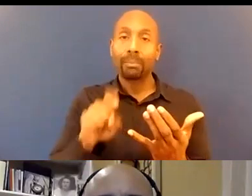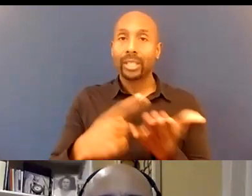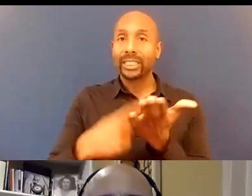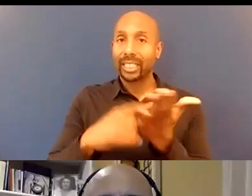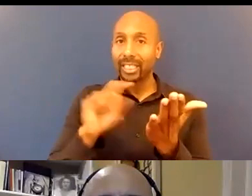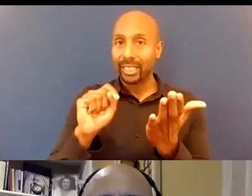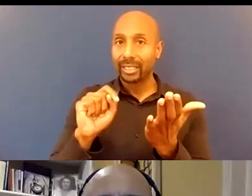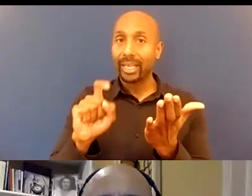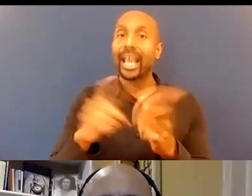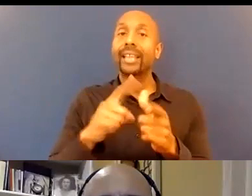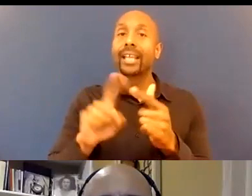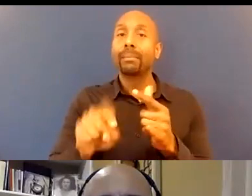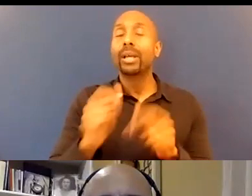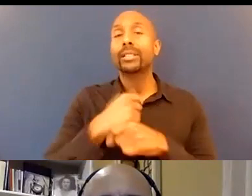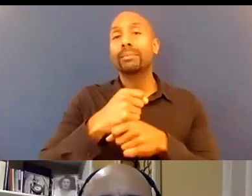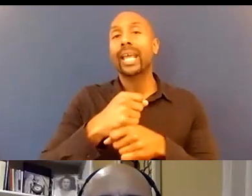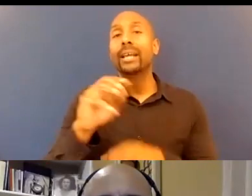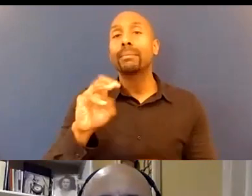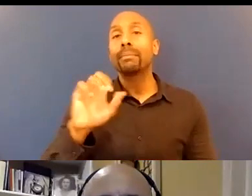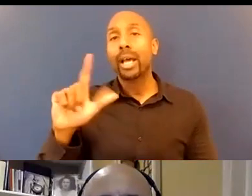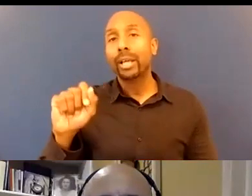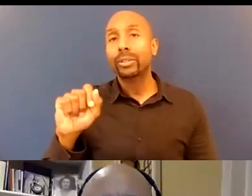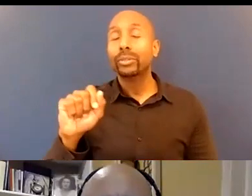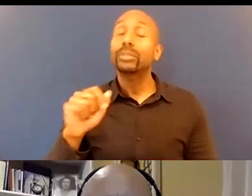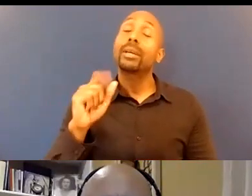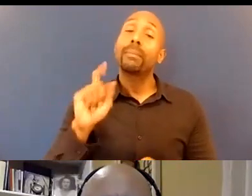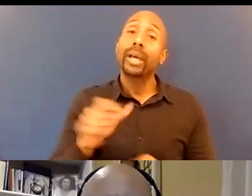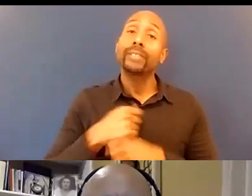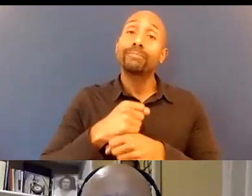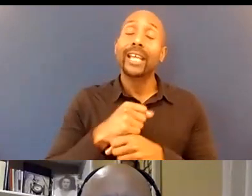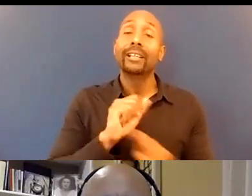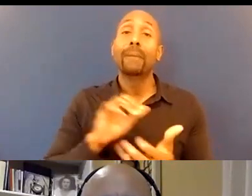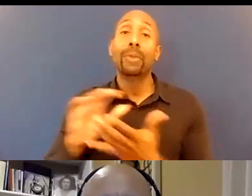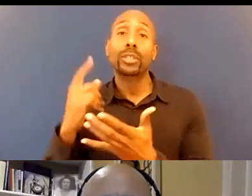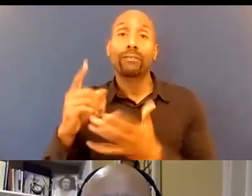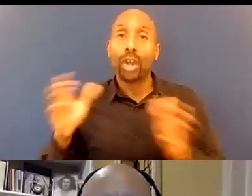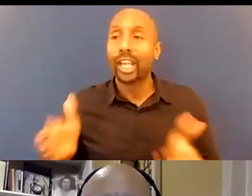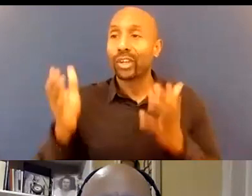to improve and encourage each other on how to interact with each other